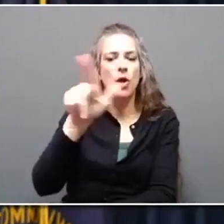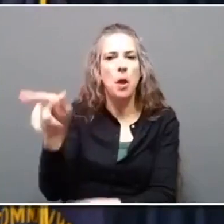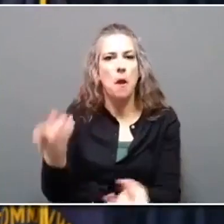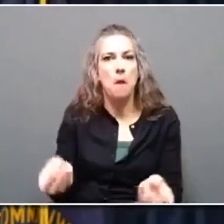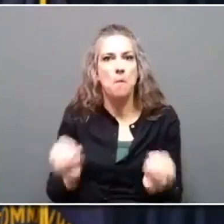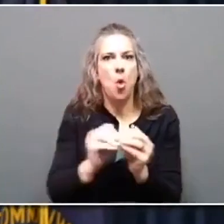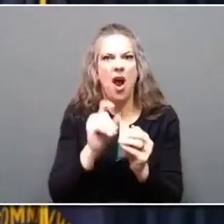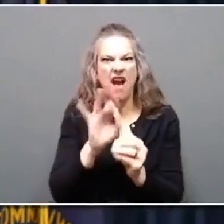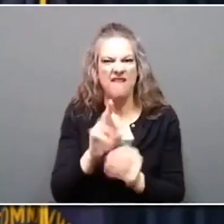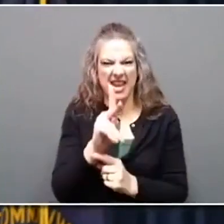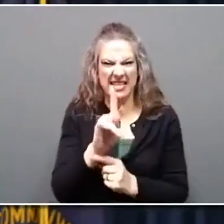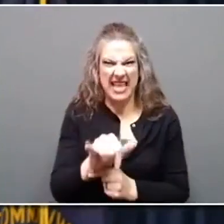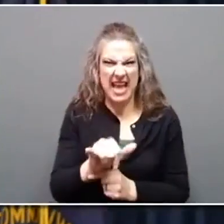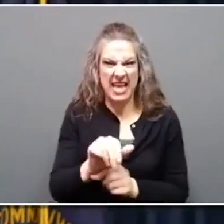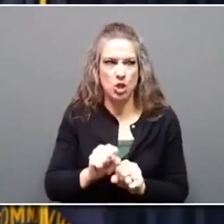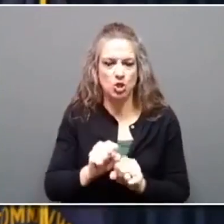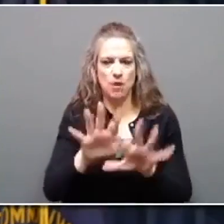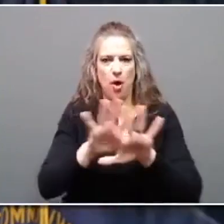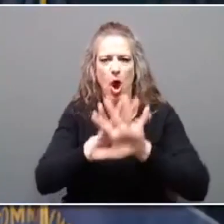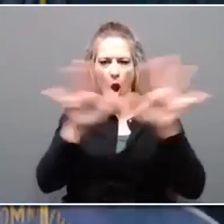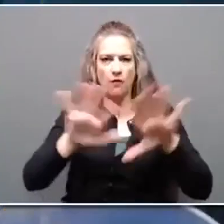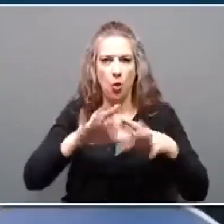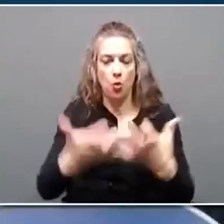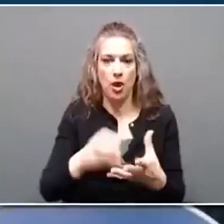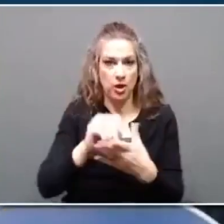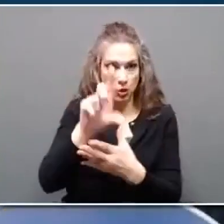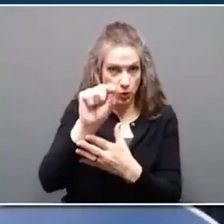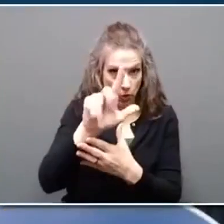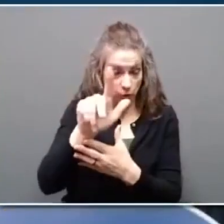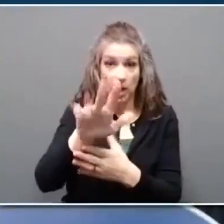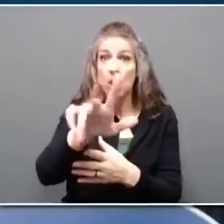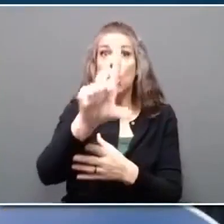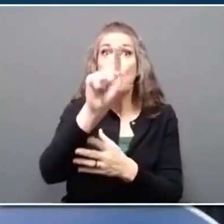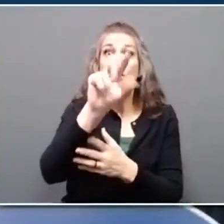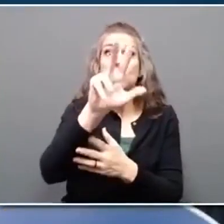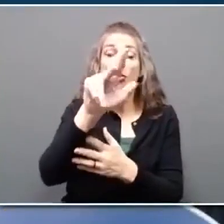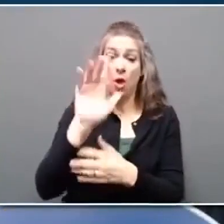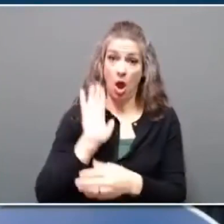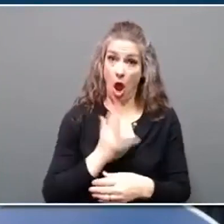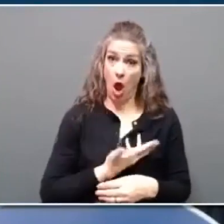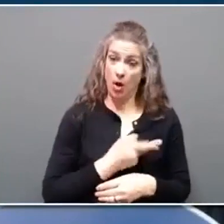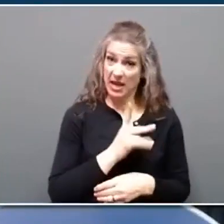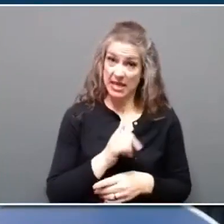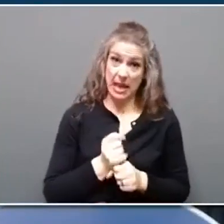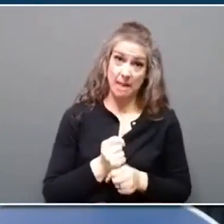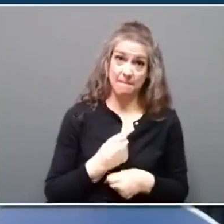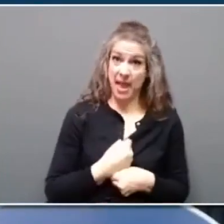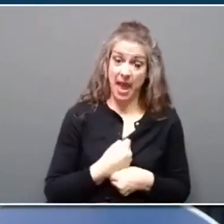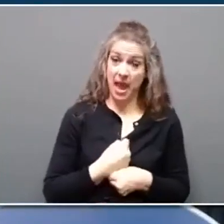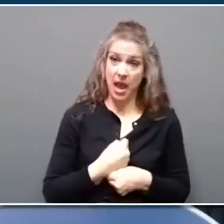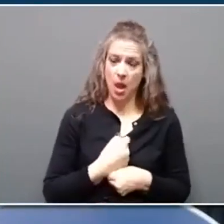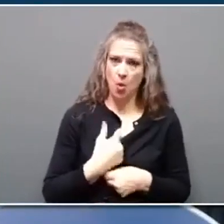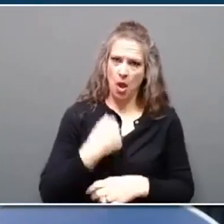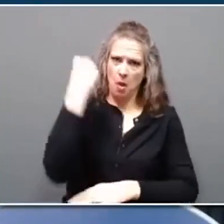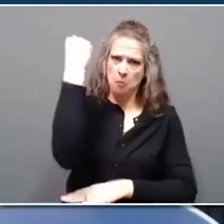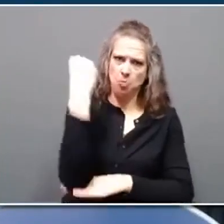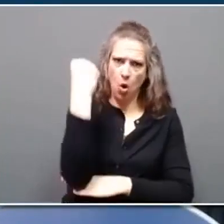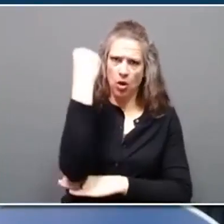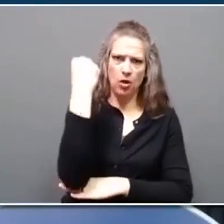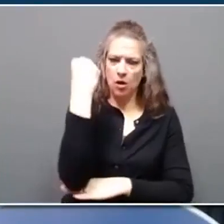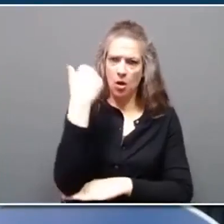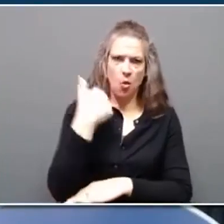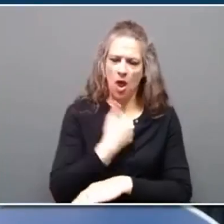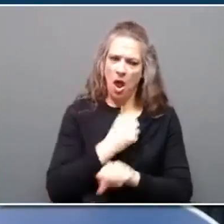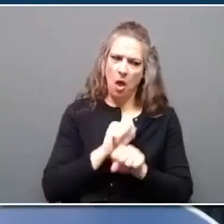on record. In 2023, we broke our export record and set an all-time new record here